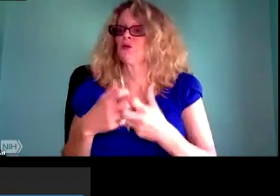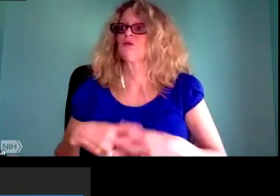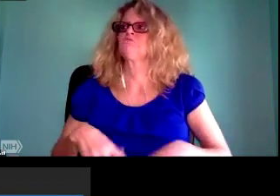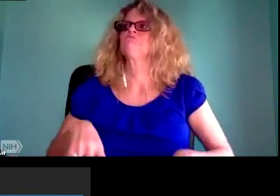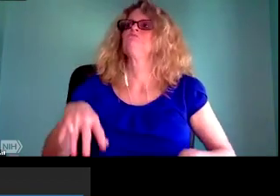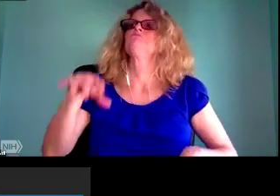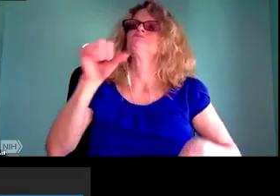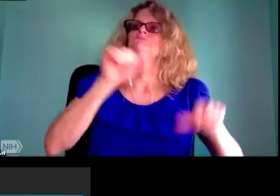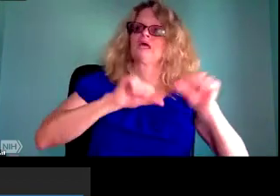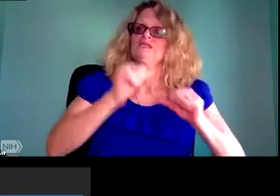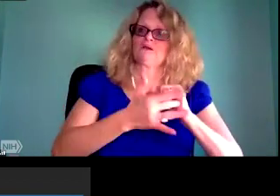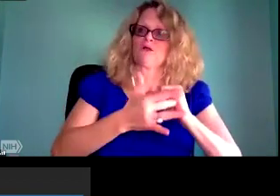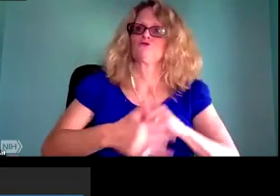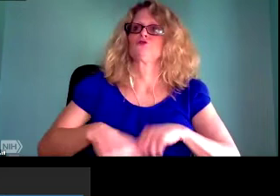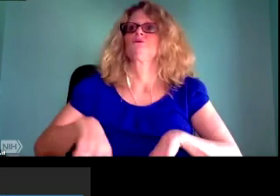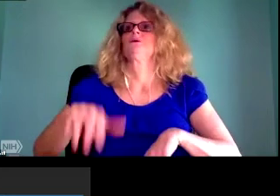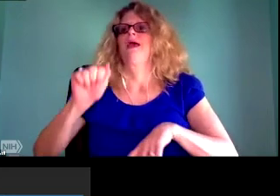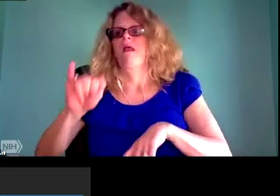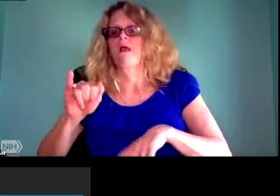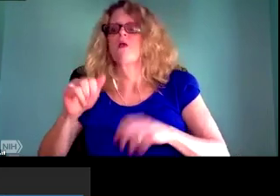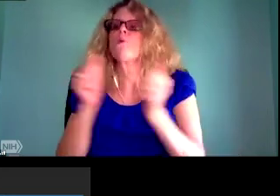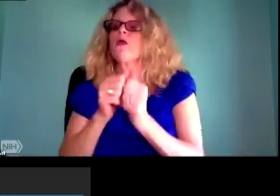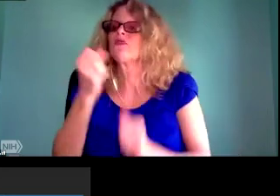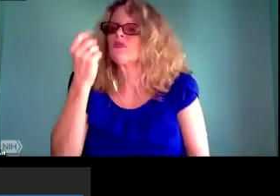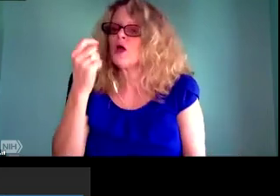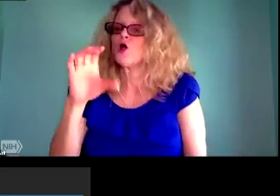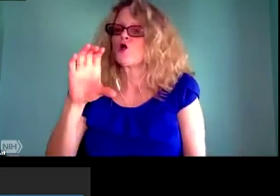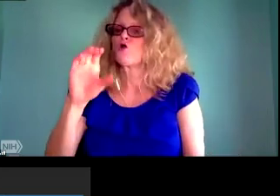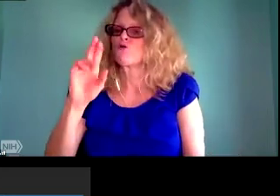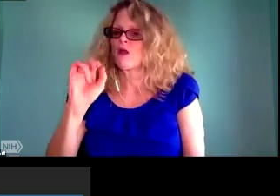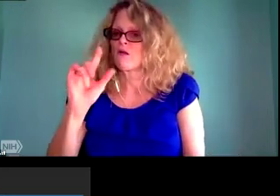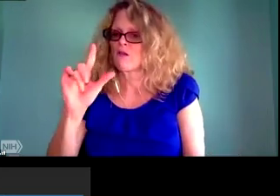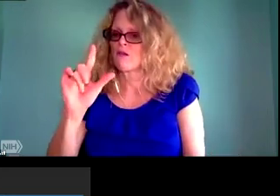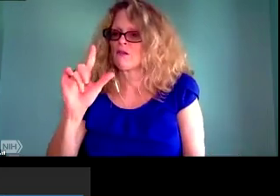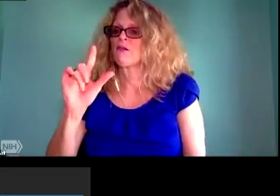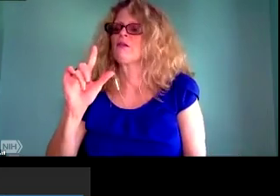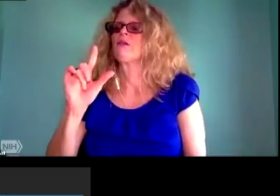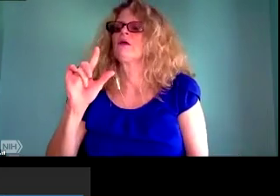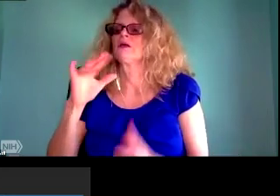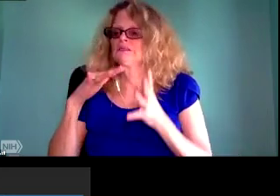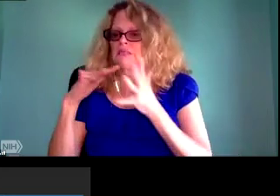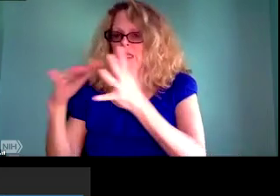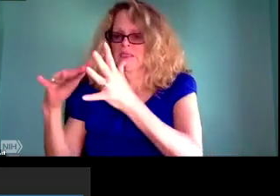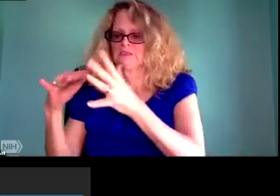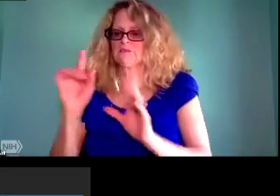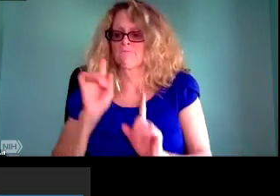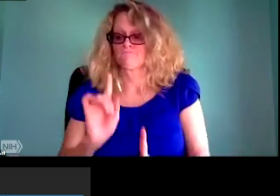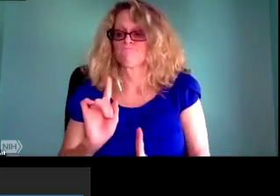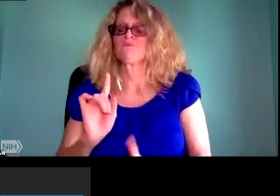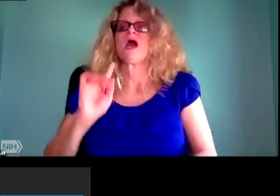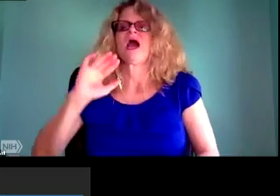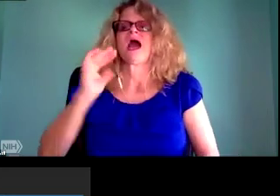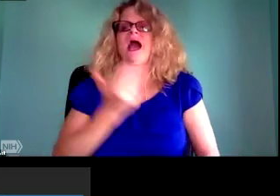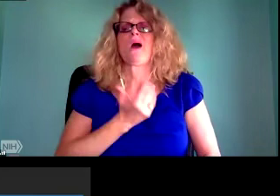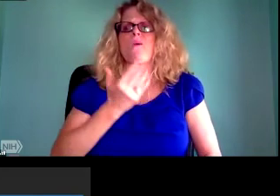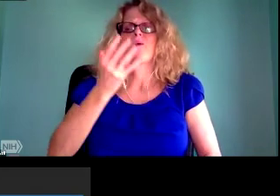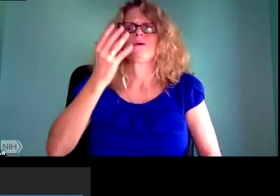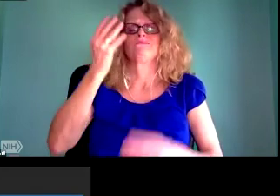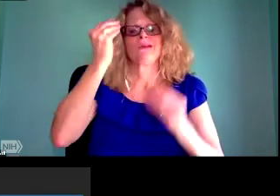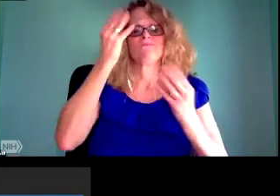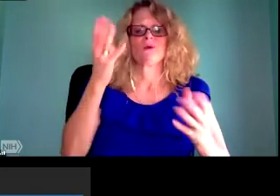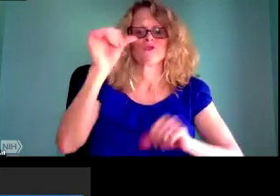that live at those intersections. And I think we need more of that and we need more attention in these areas.